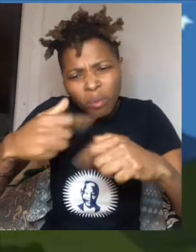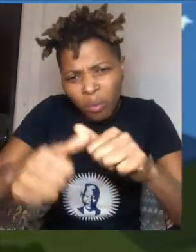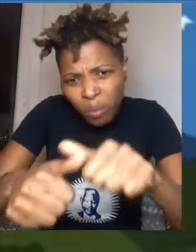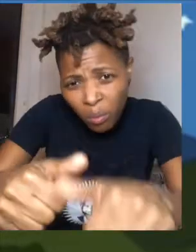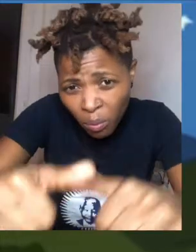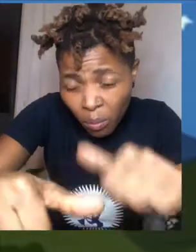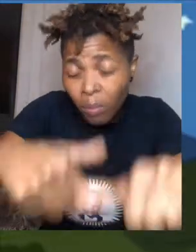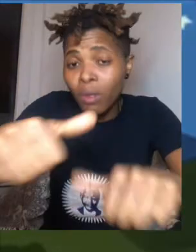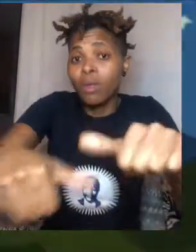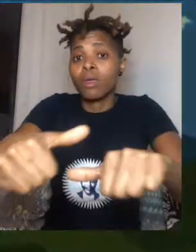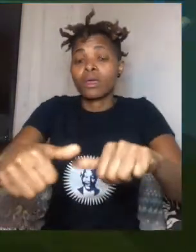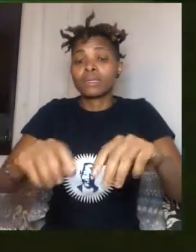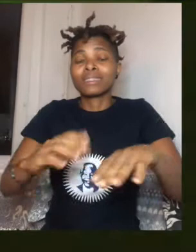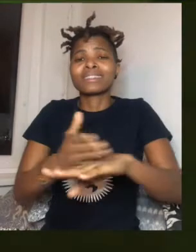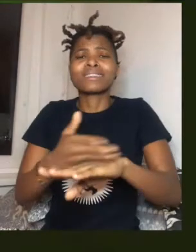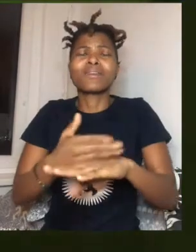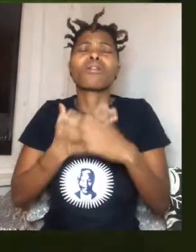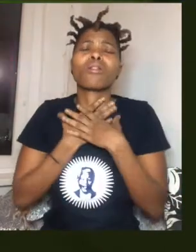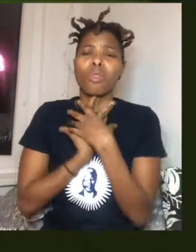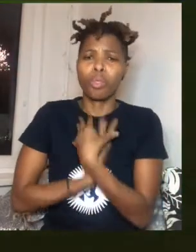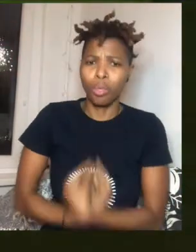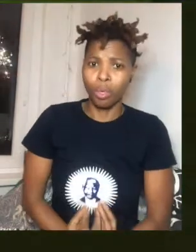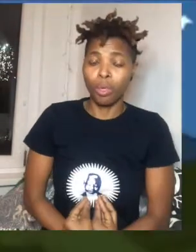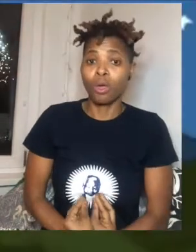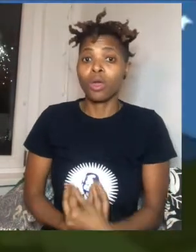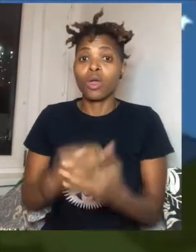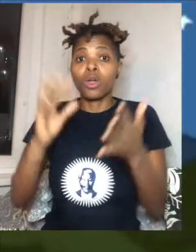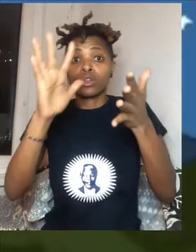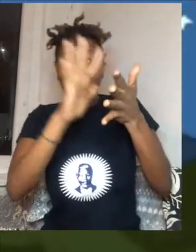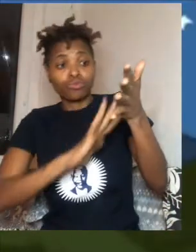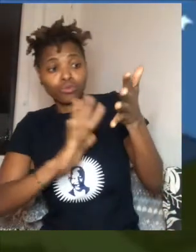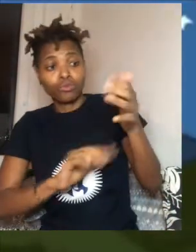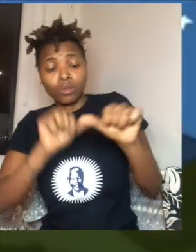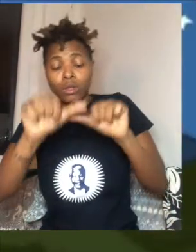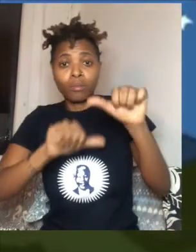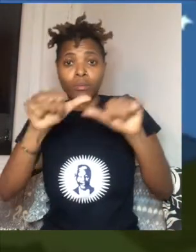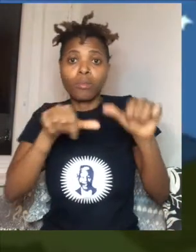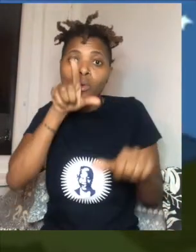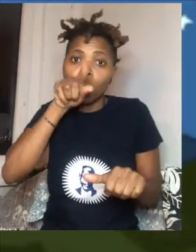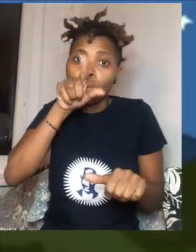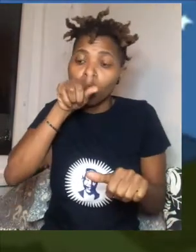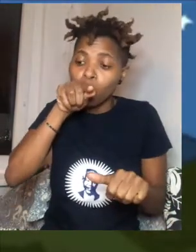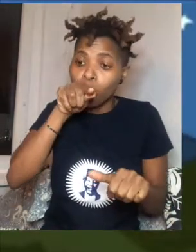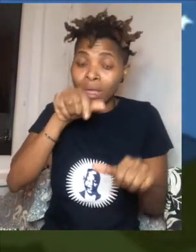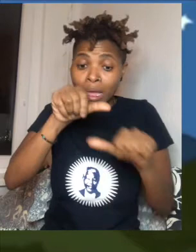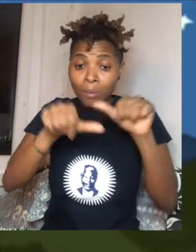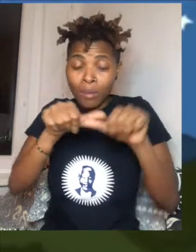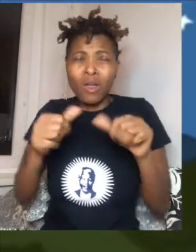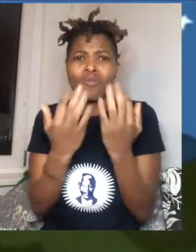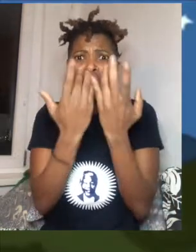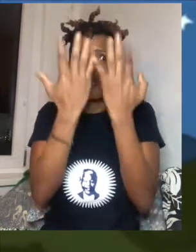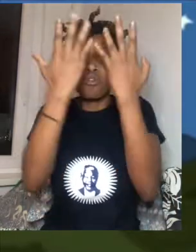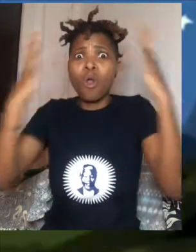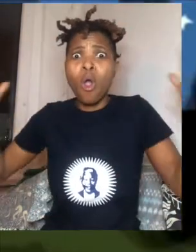completely overwhelmed. The story of the hummingbird is about this huge forest being consumed by a